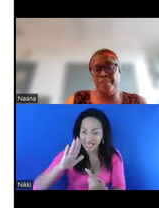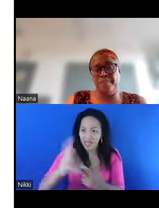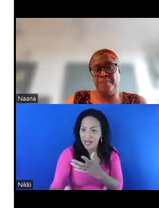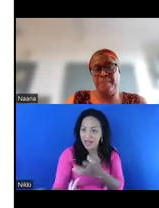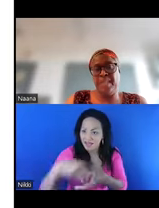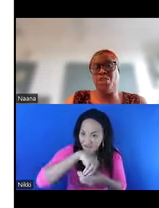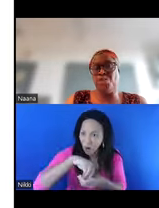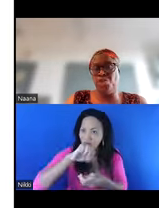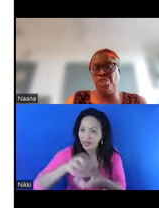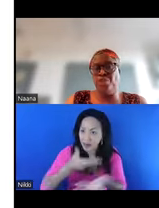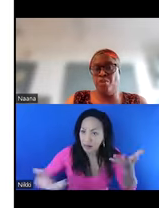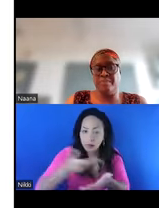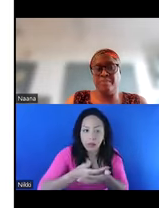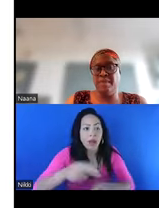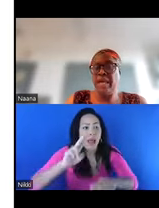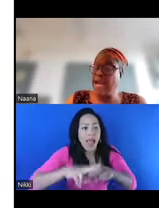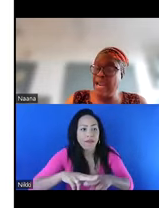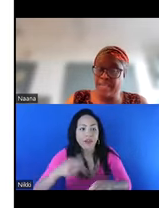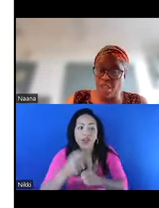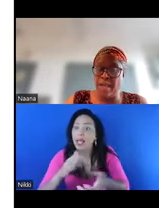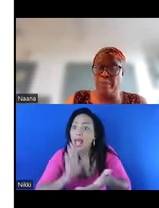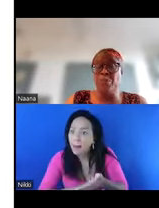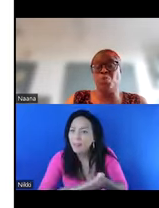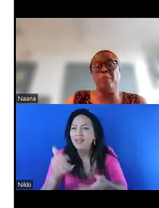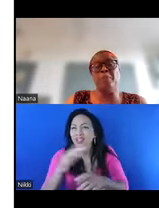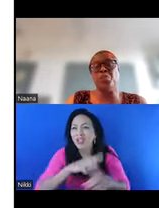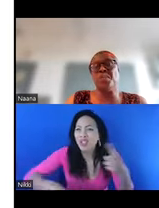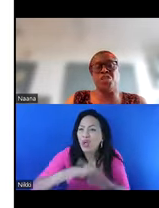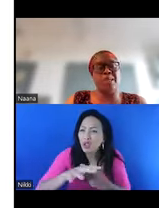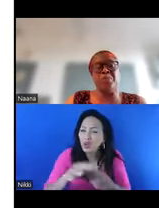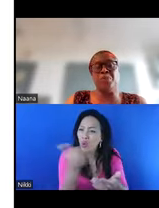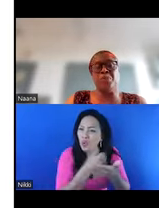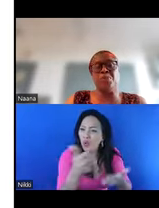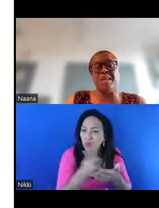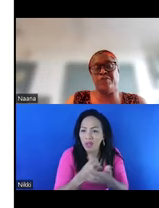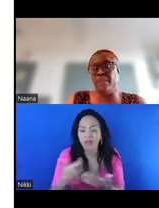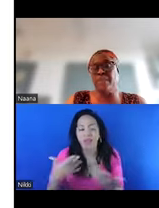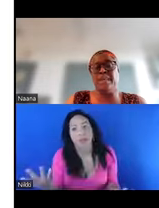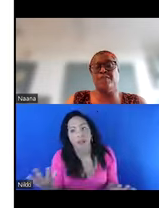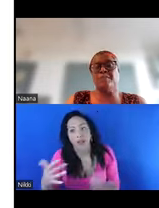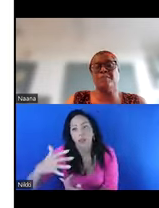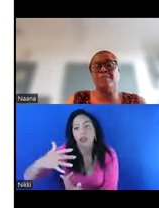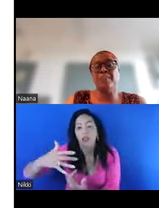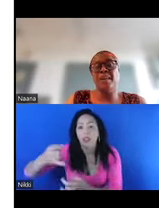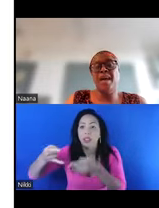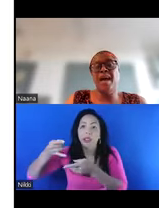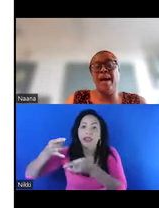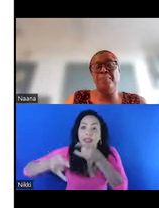FGM is a social norm. I like sexual abuse where people do sexual abuse to gratify themselves.